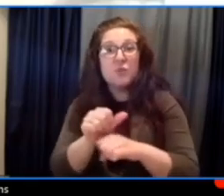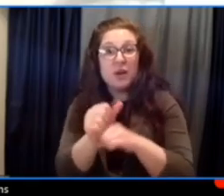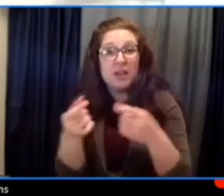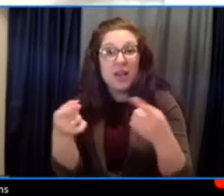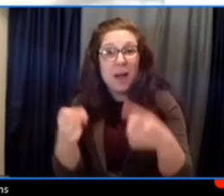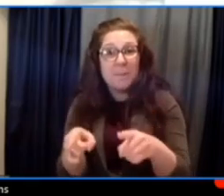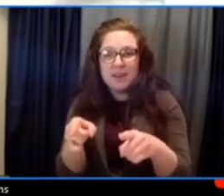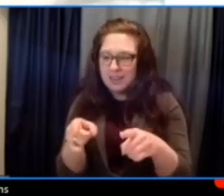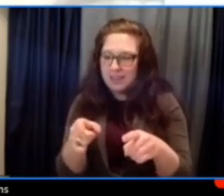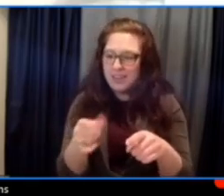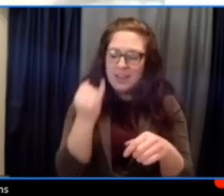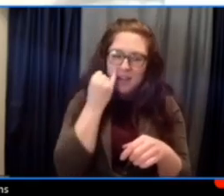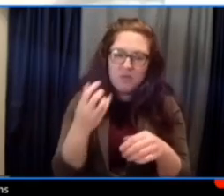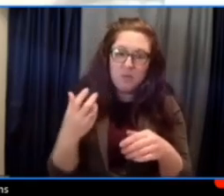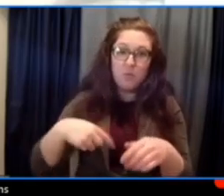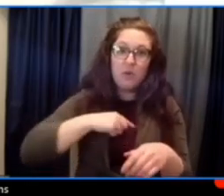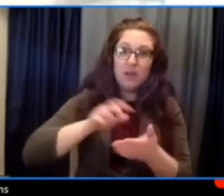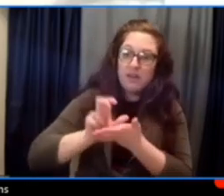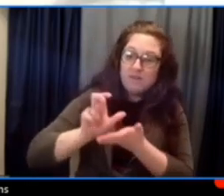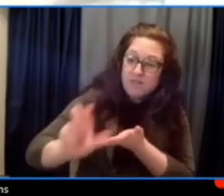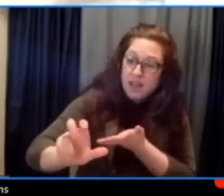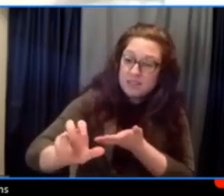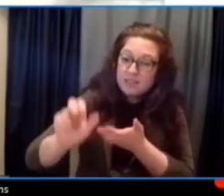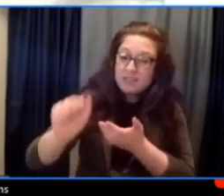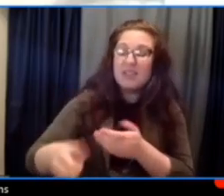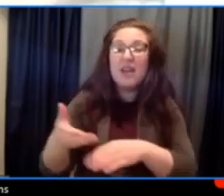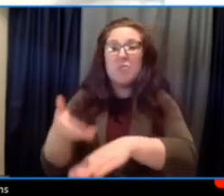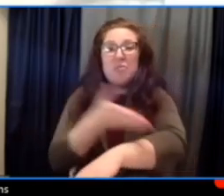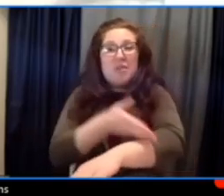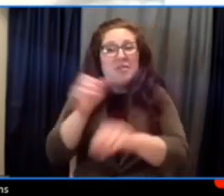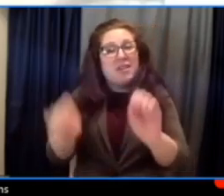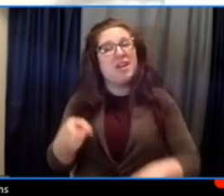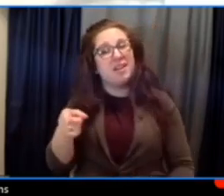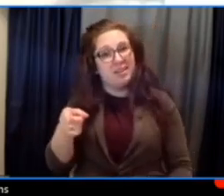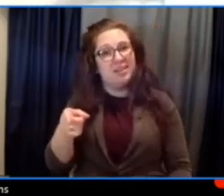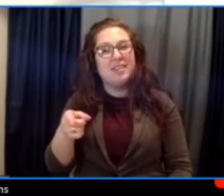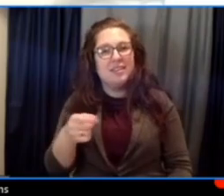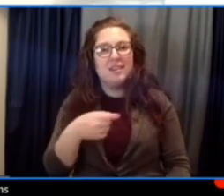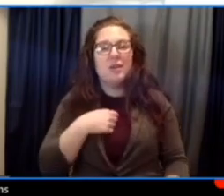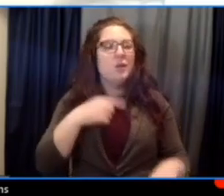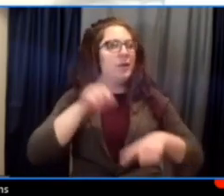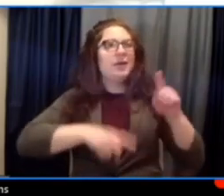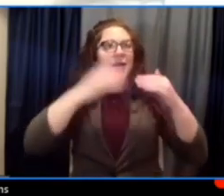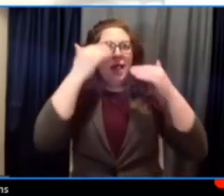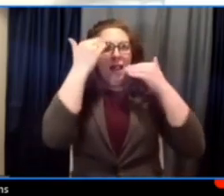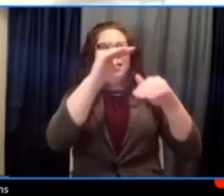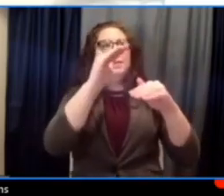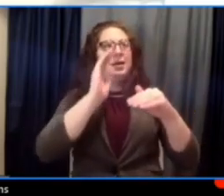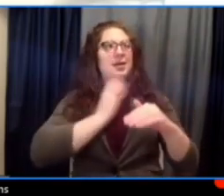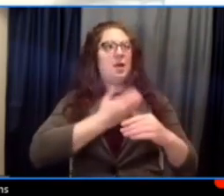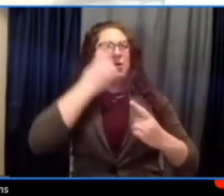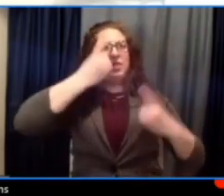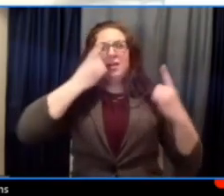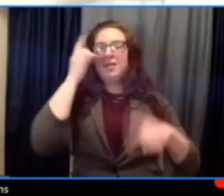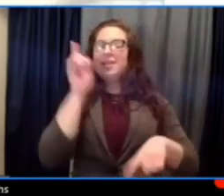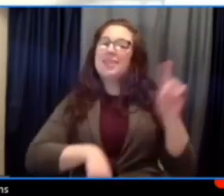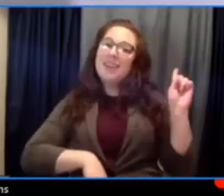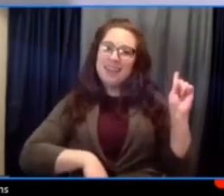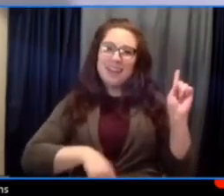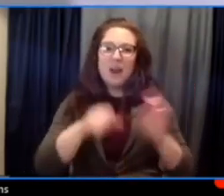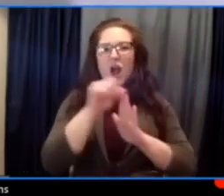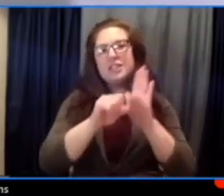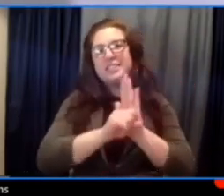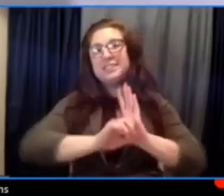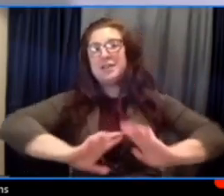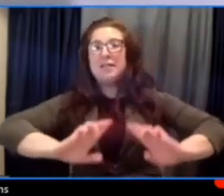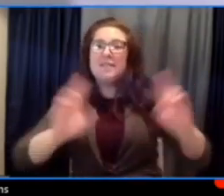investment, even more could happen. We have to remove the limits of our thinking and dream big because our states are. Yeah,